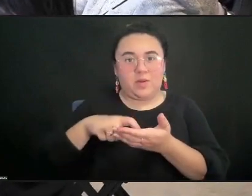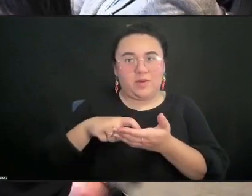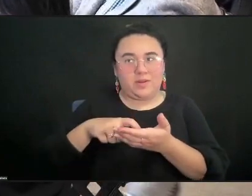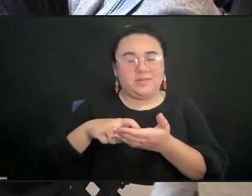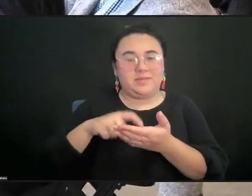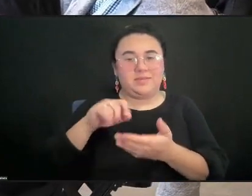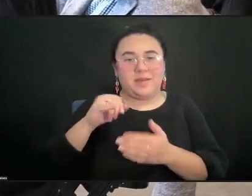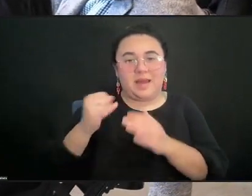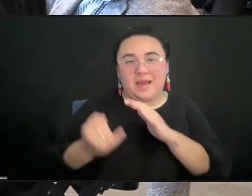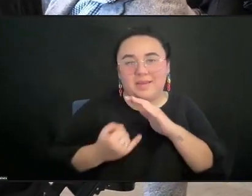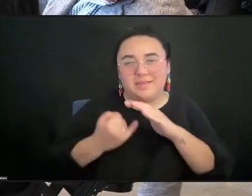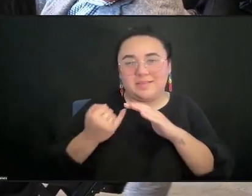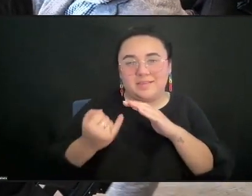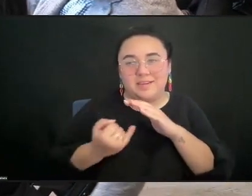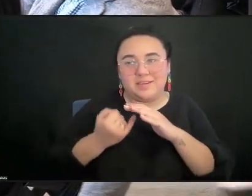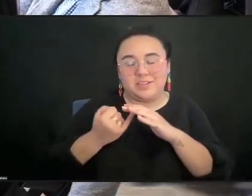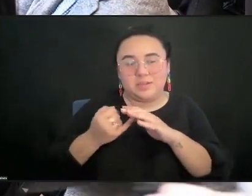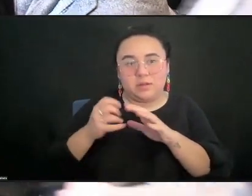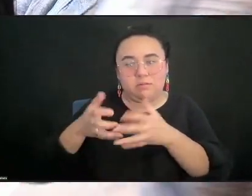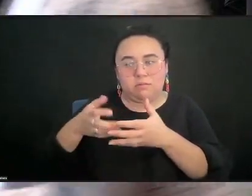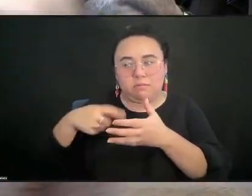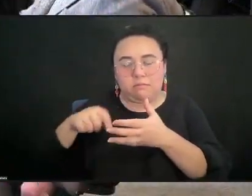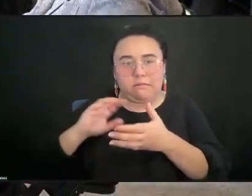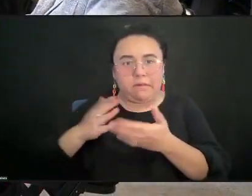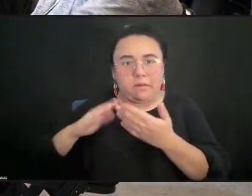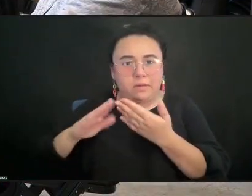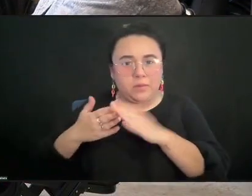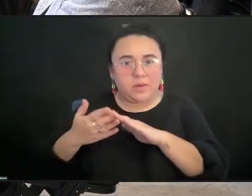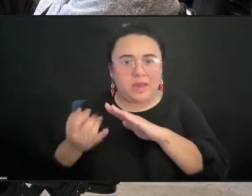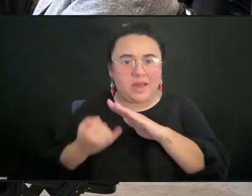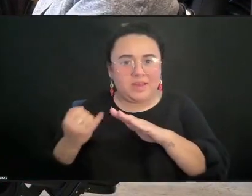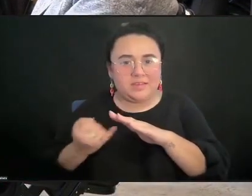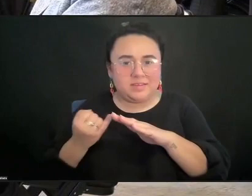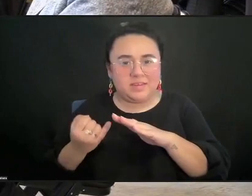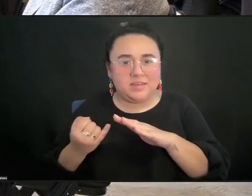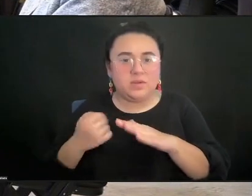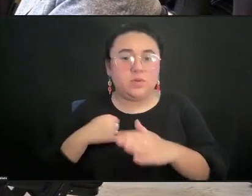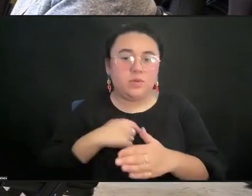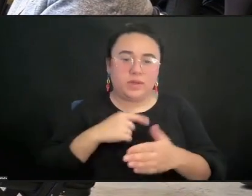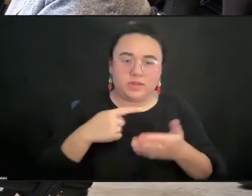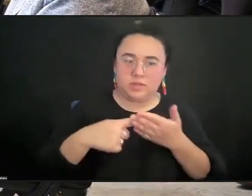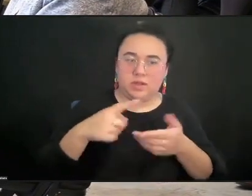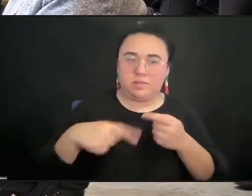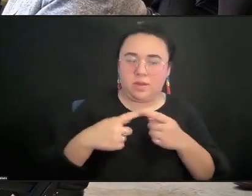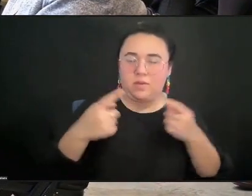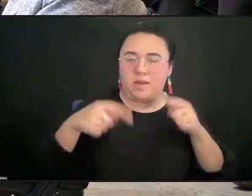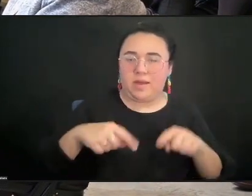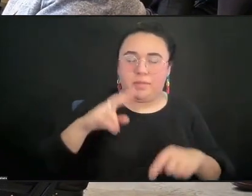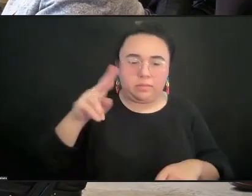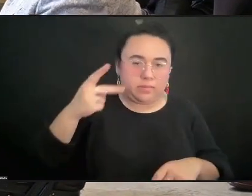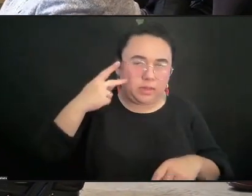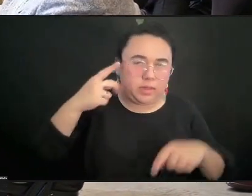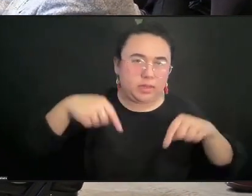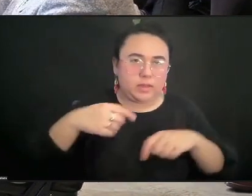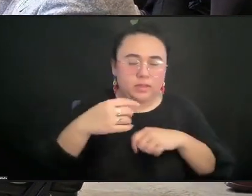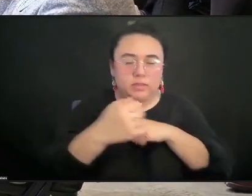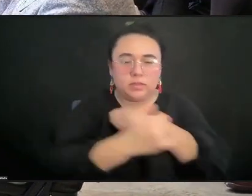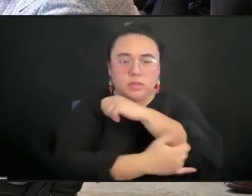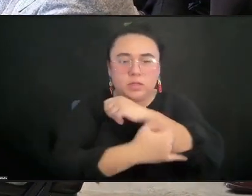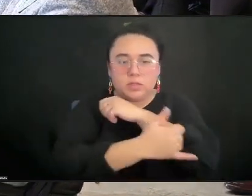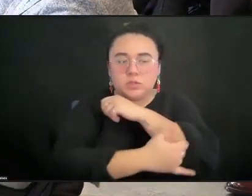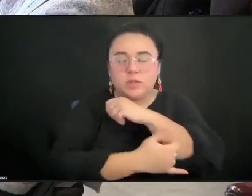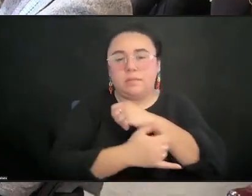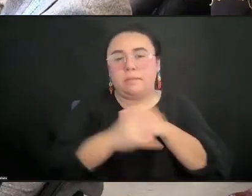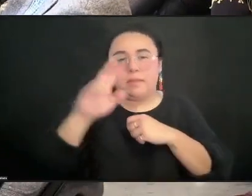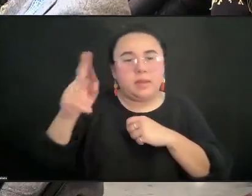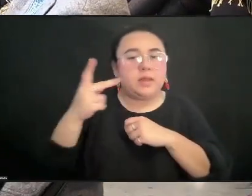within our immediate communities and certainly, you know, we can all talk about what happened politically in this country and a kind of political isolationism